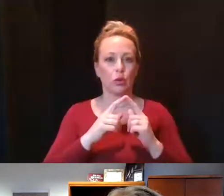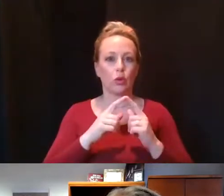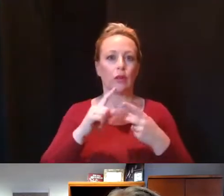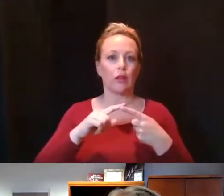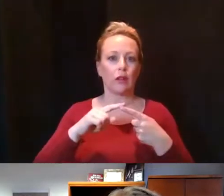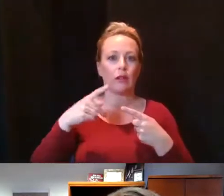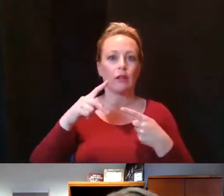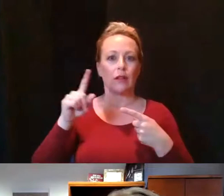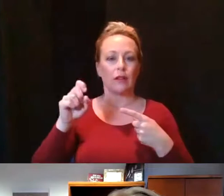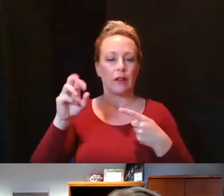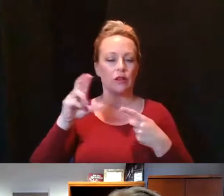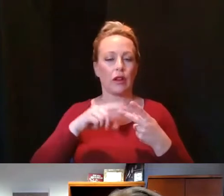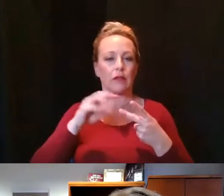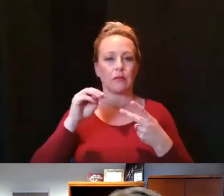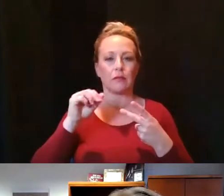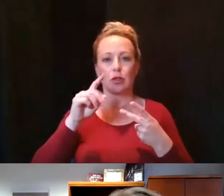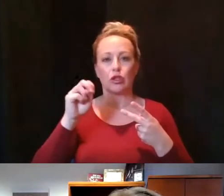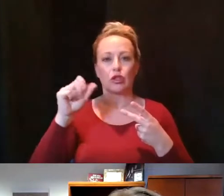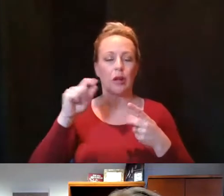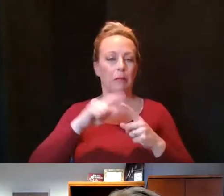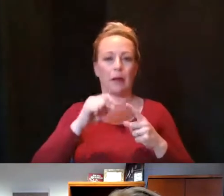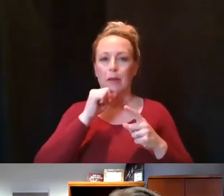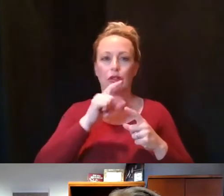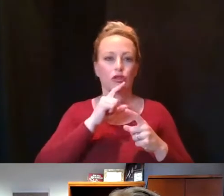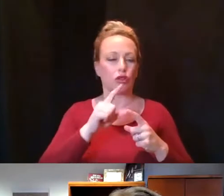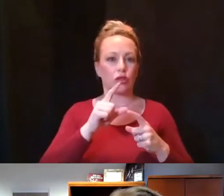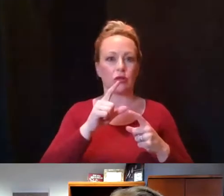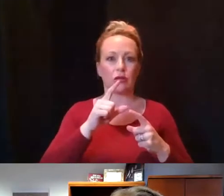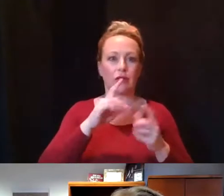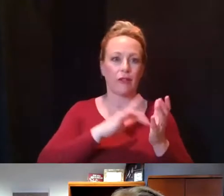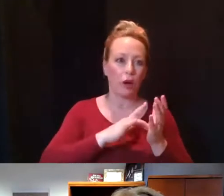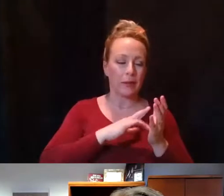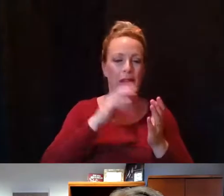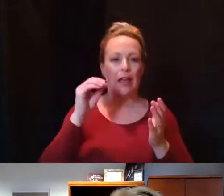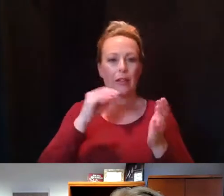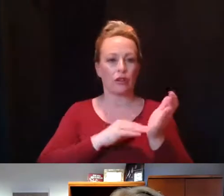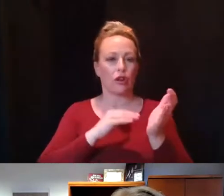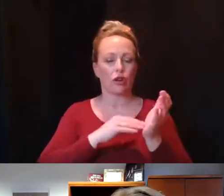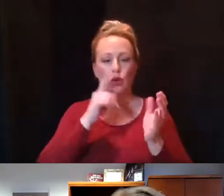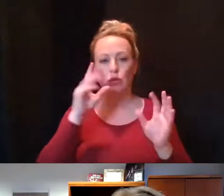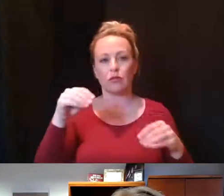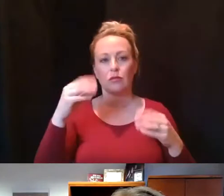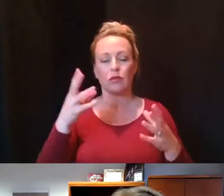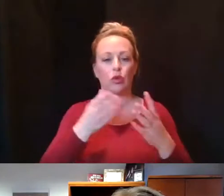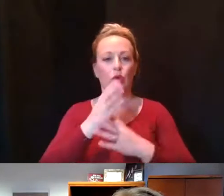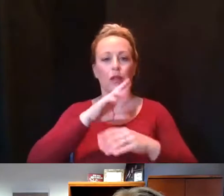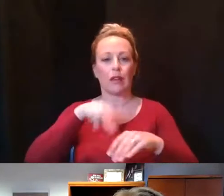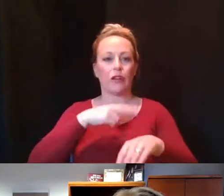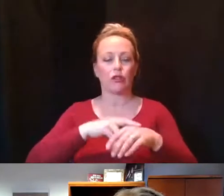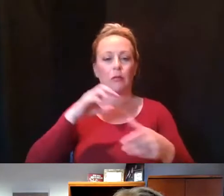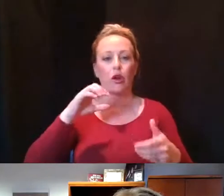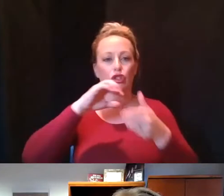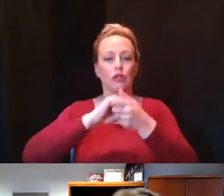given. But we too don't know all the providers that are receiving vaccine through the national partnerships with direct